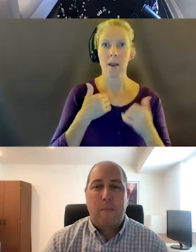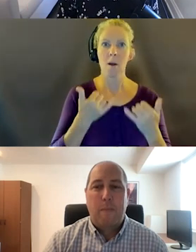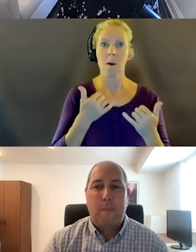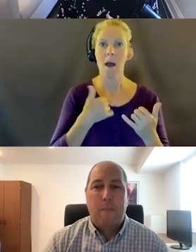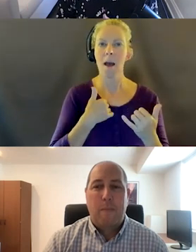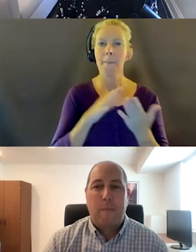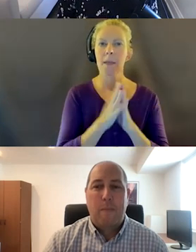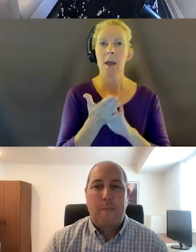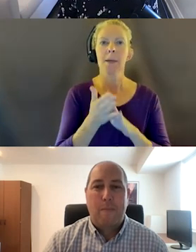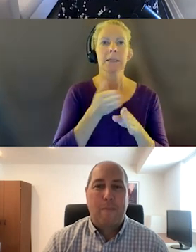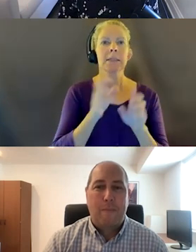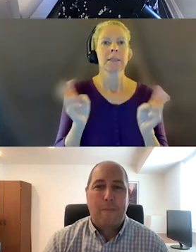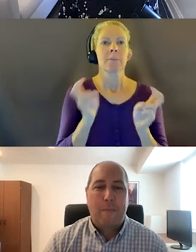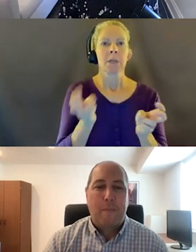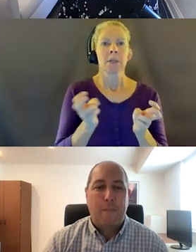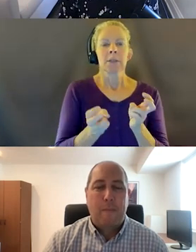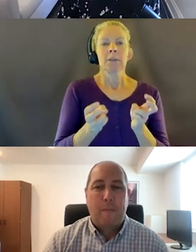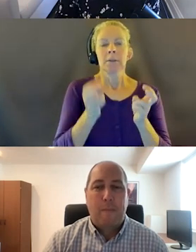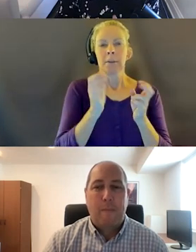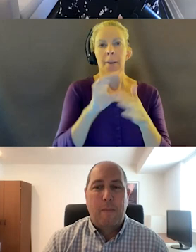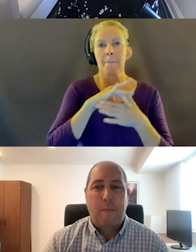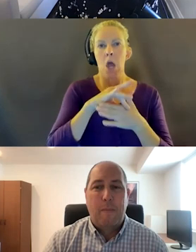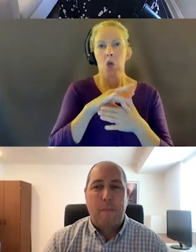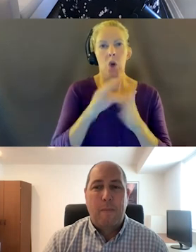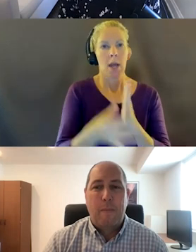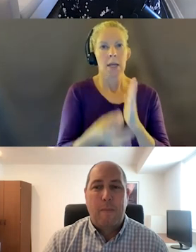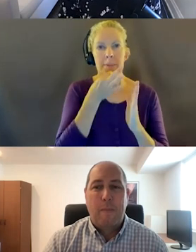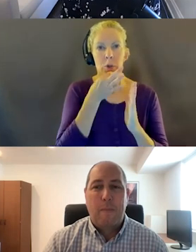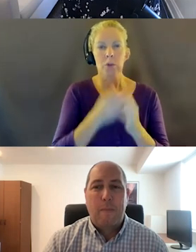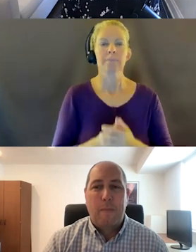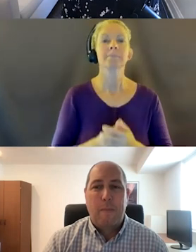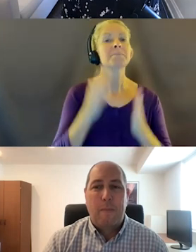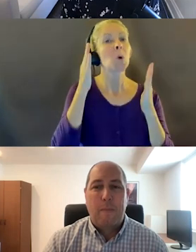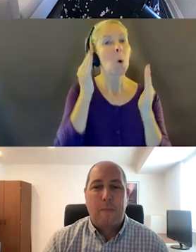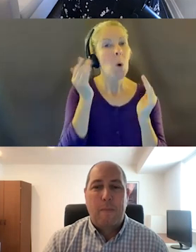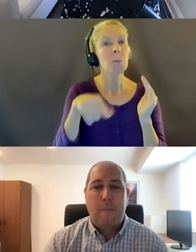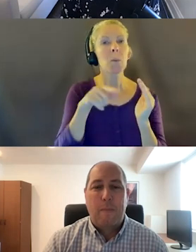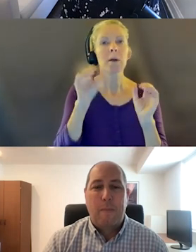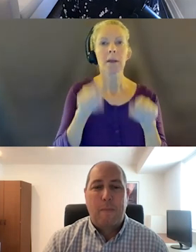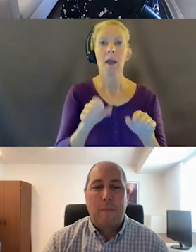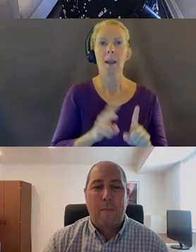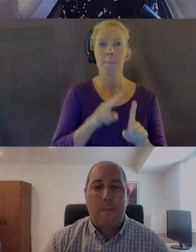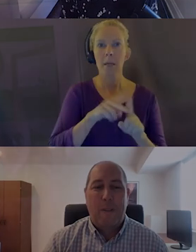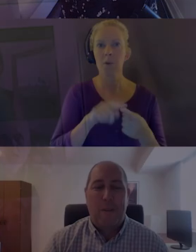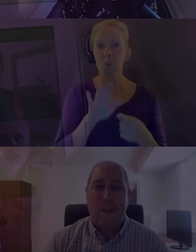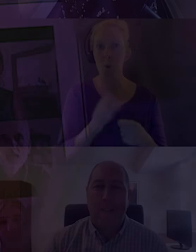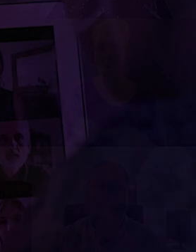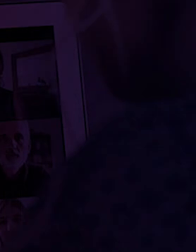I think it's a unique story, but I hope that you can take, you know, some of the tenets of my learnings and apply them to your own journey.